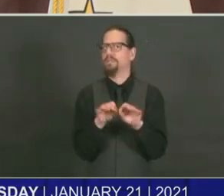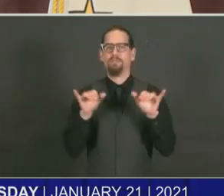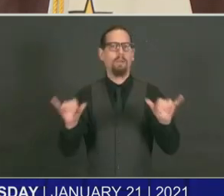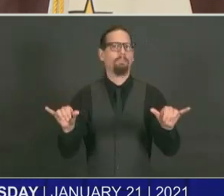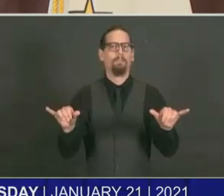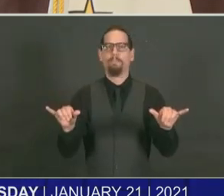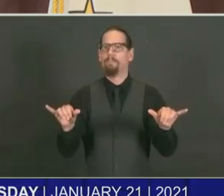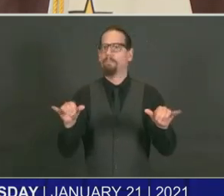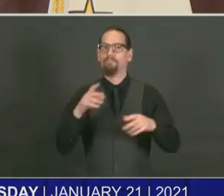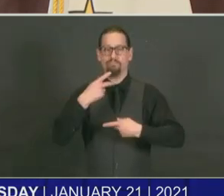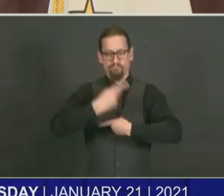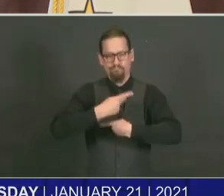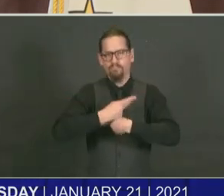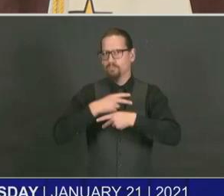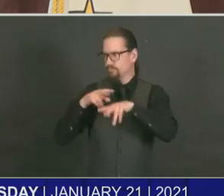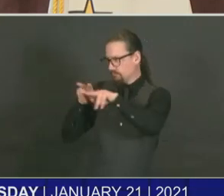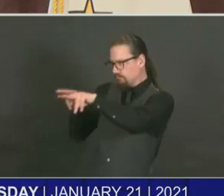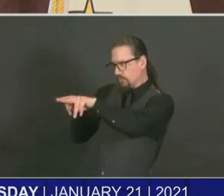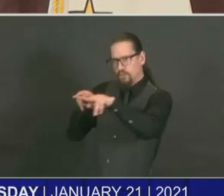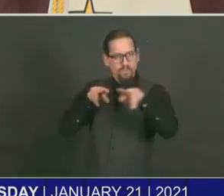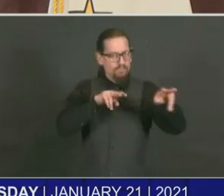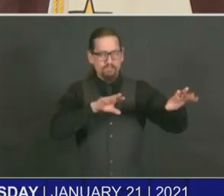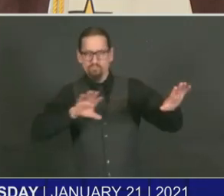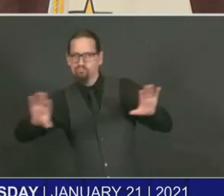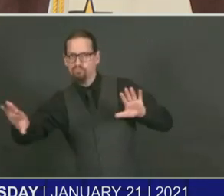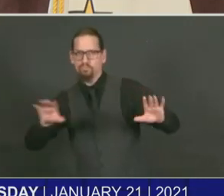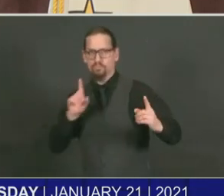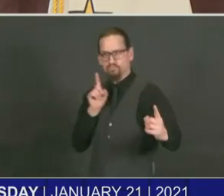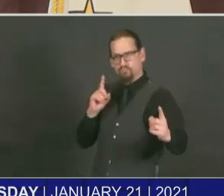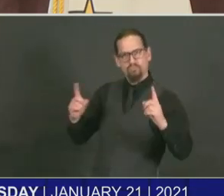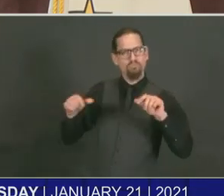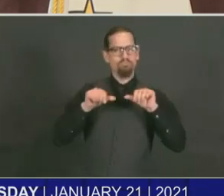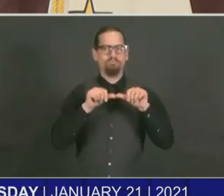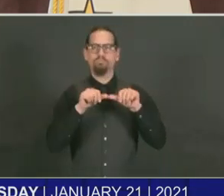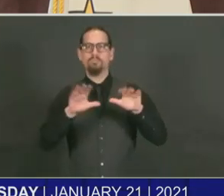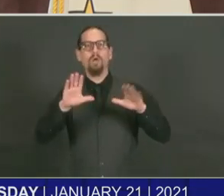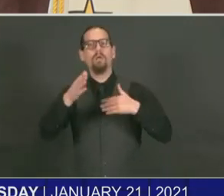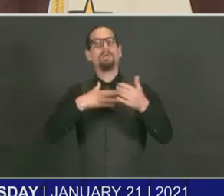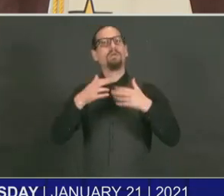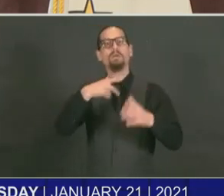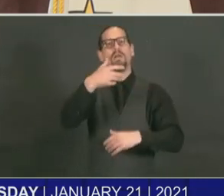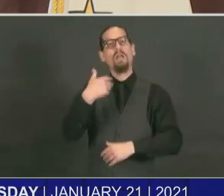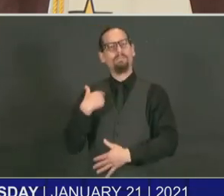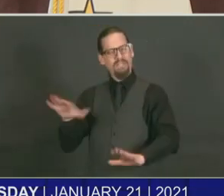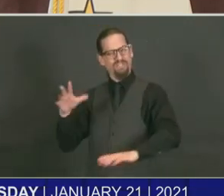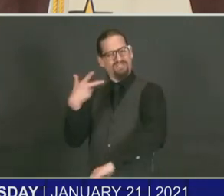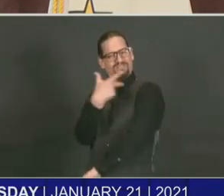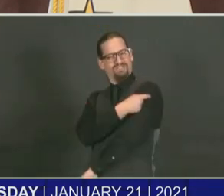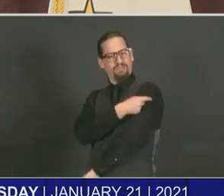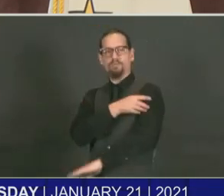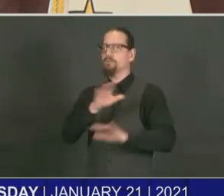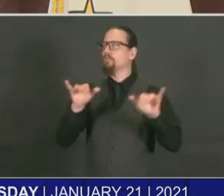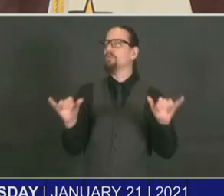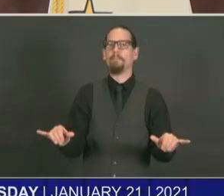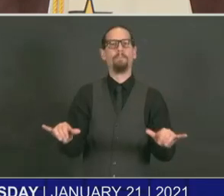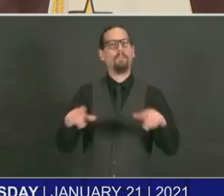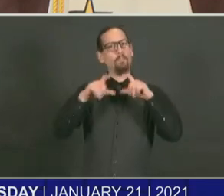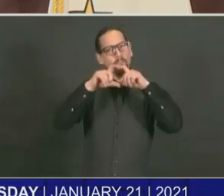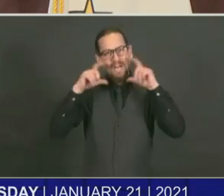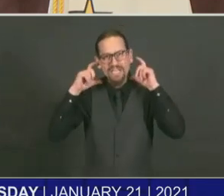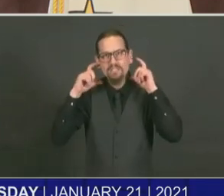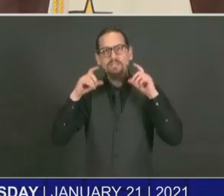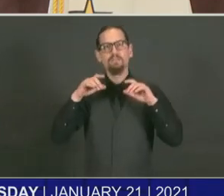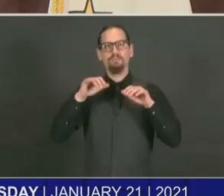in the ways that we've talked about, even after you get vaccinated. Another key